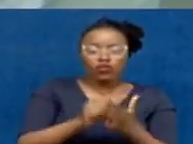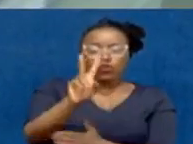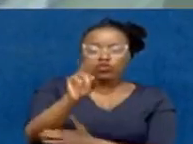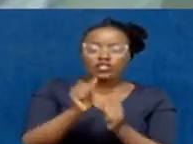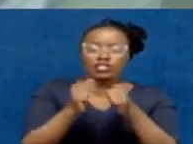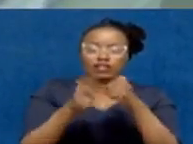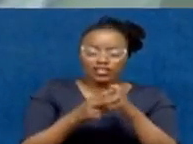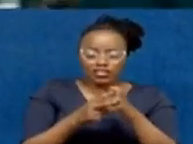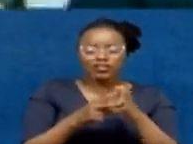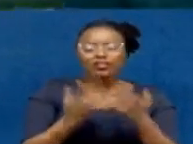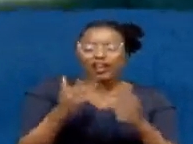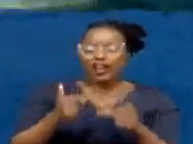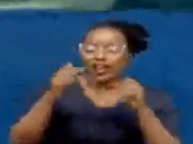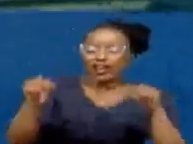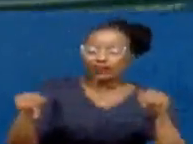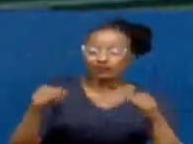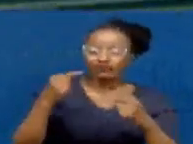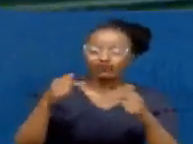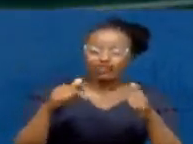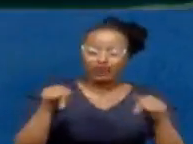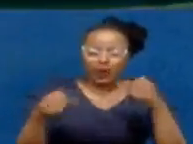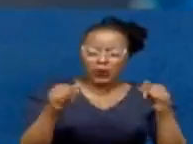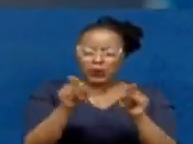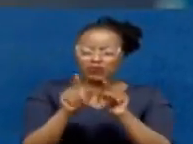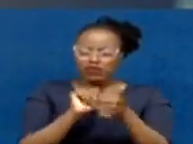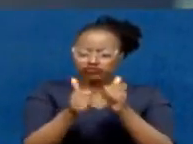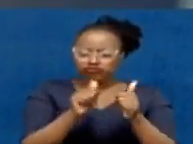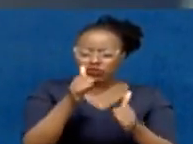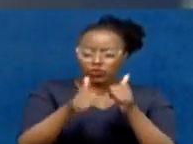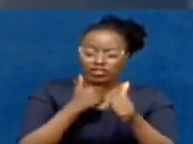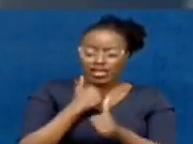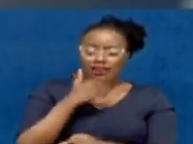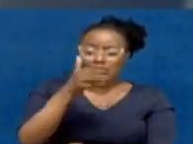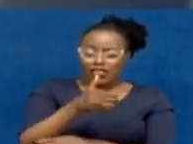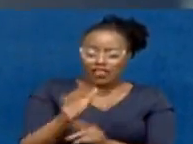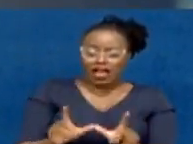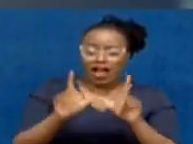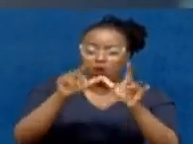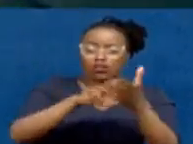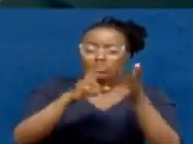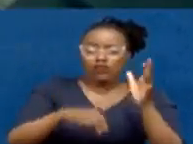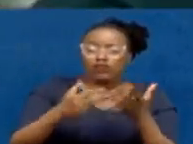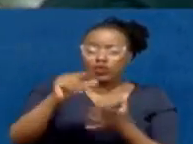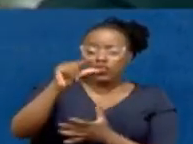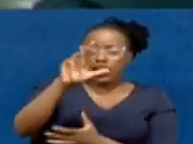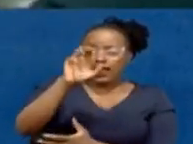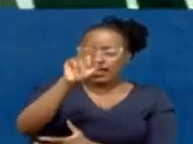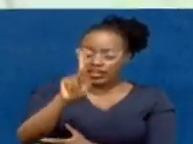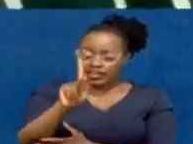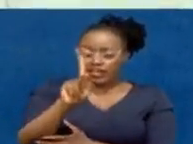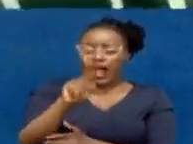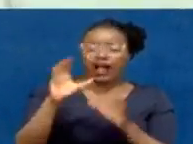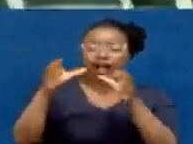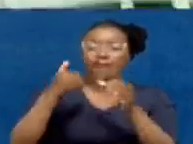election in a highly contested procurement. The four firms, in contesting the award of the contract to the Greek company, claimed